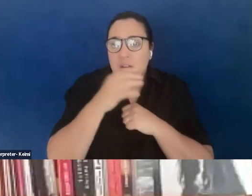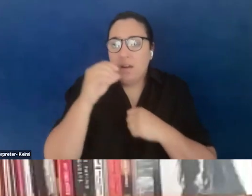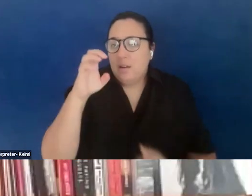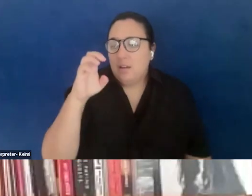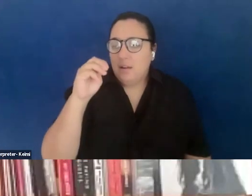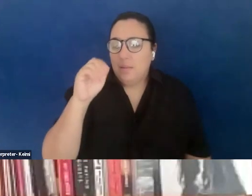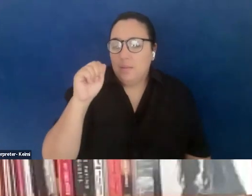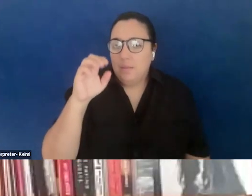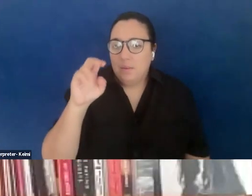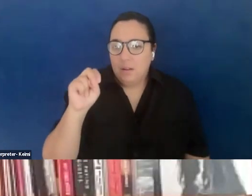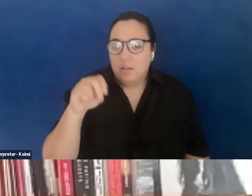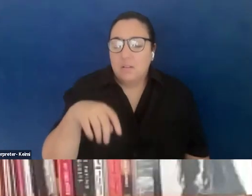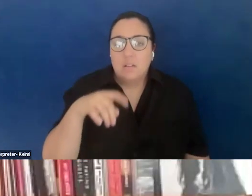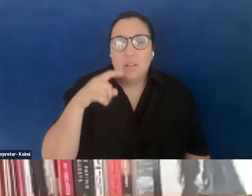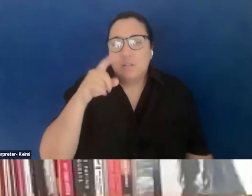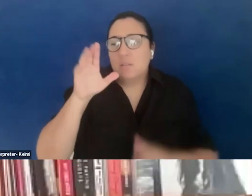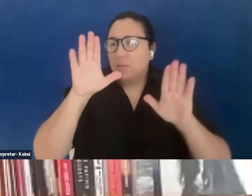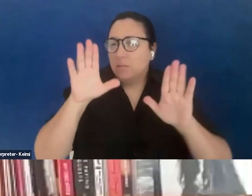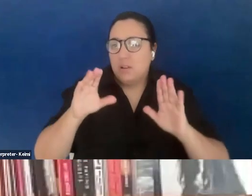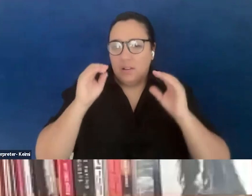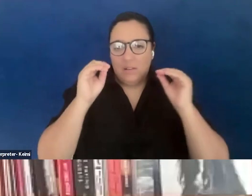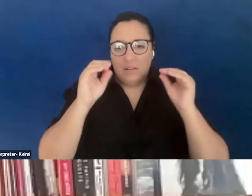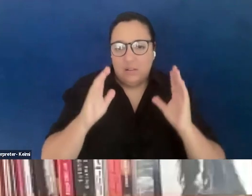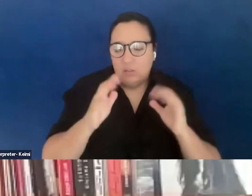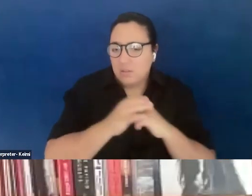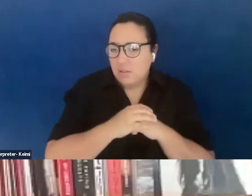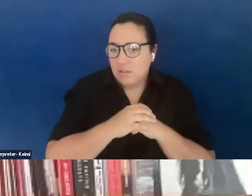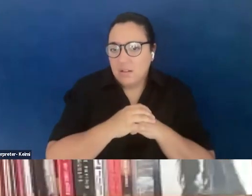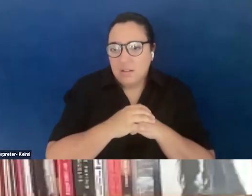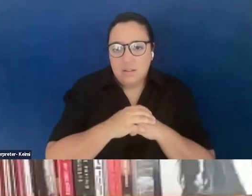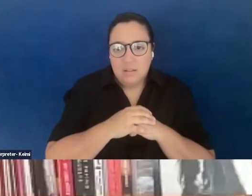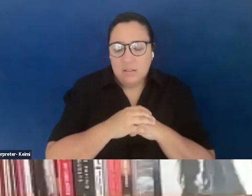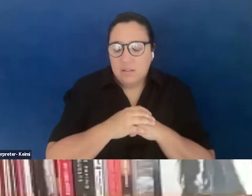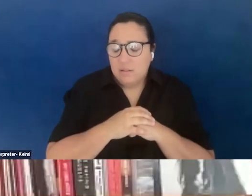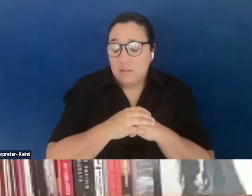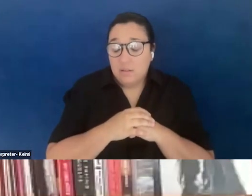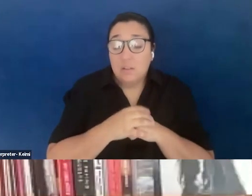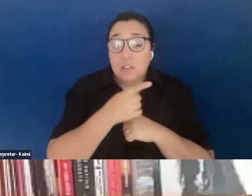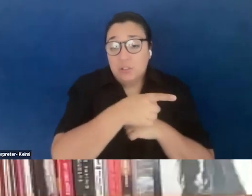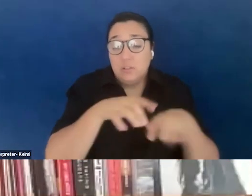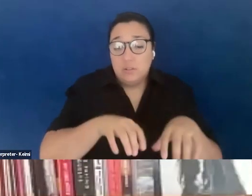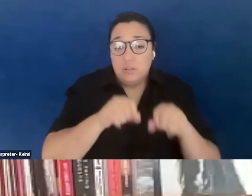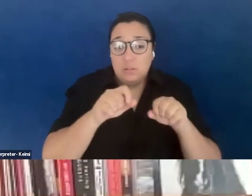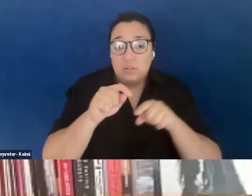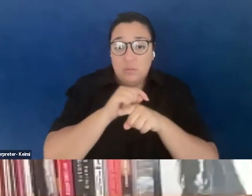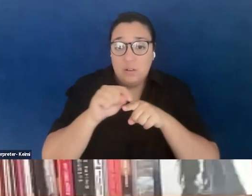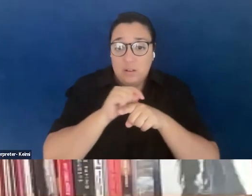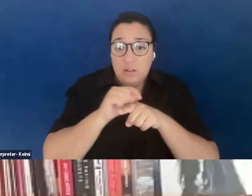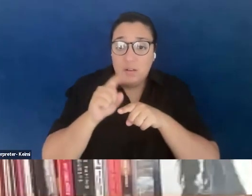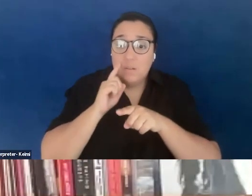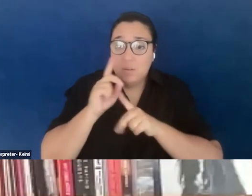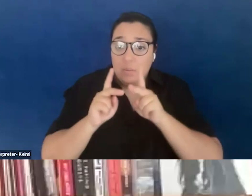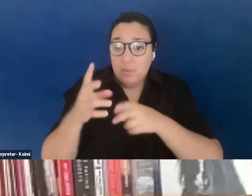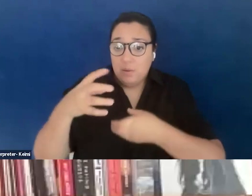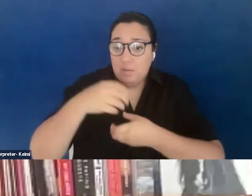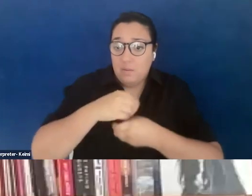I think stand-up comedian, who actually, yeah, did a training for some colleagues who are part of my